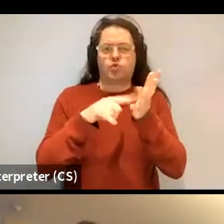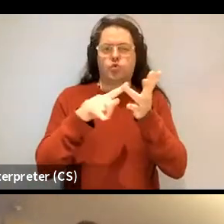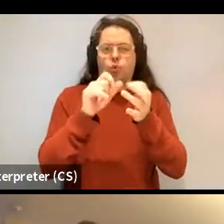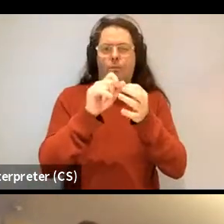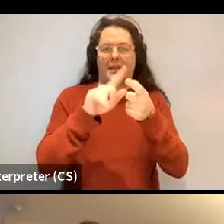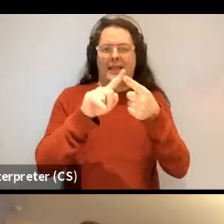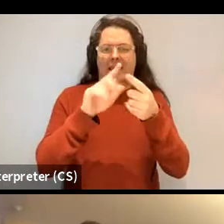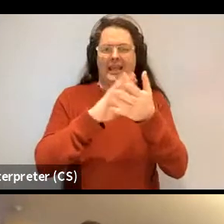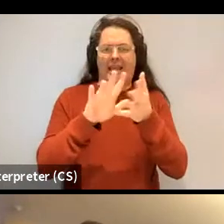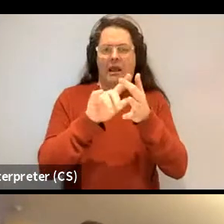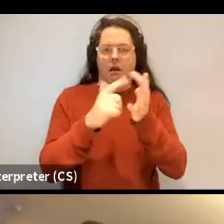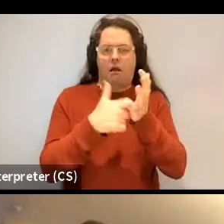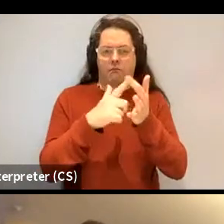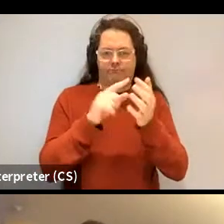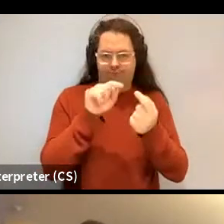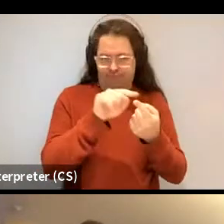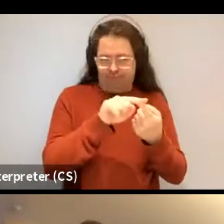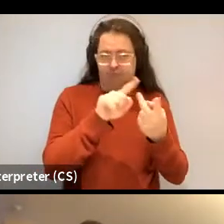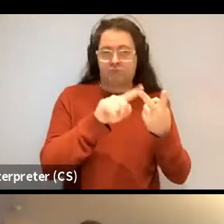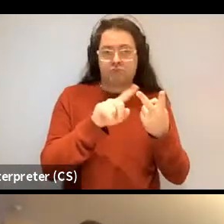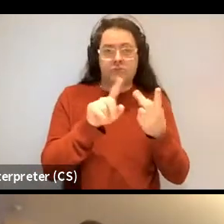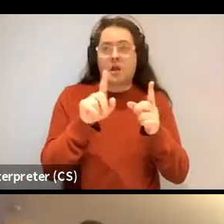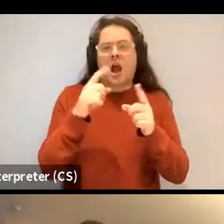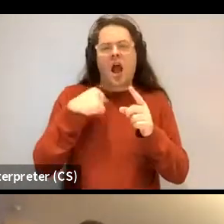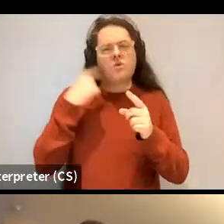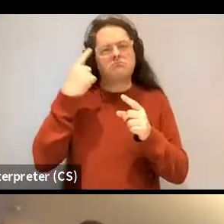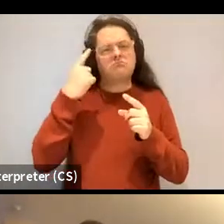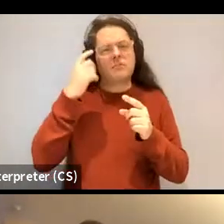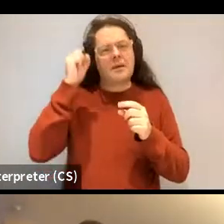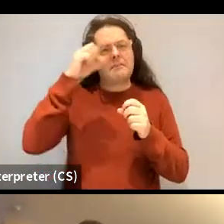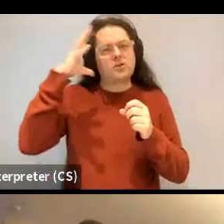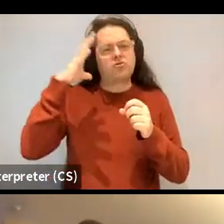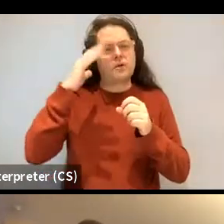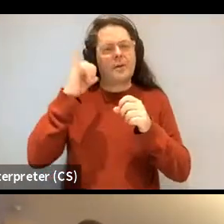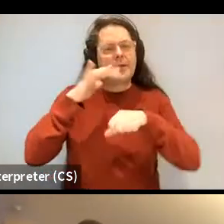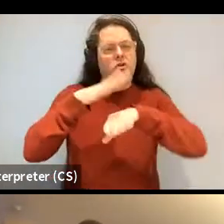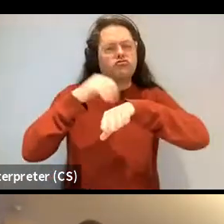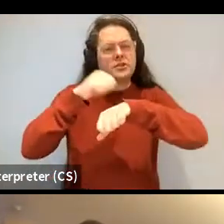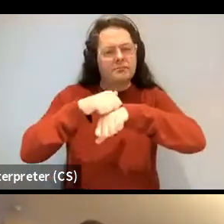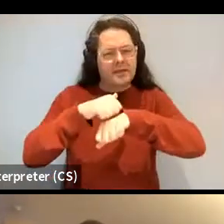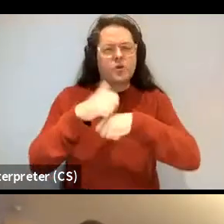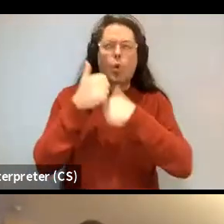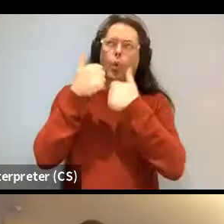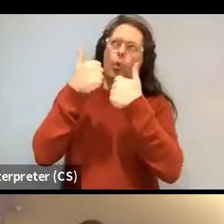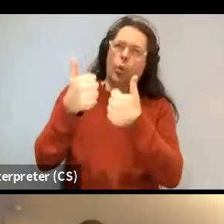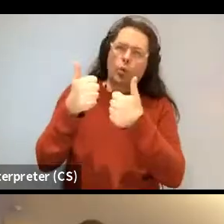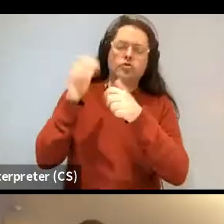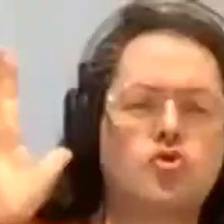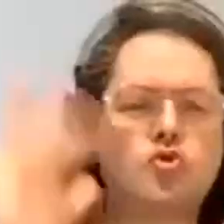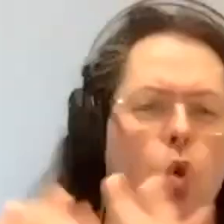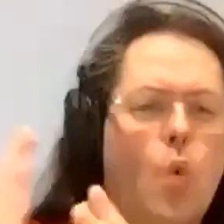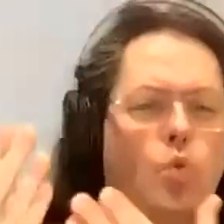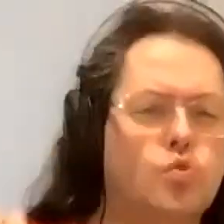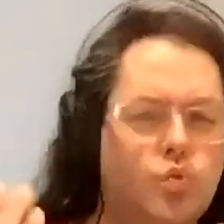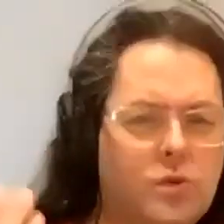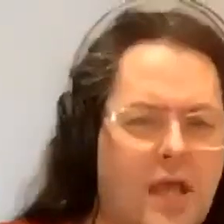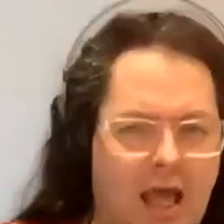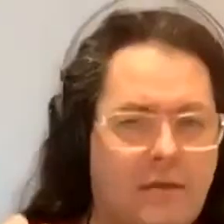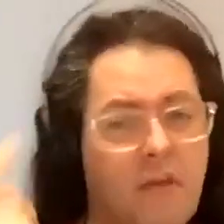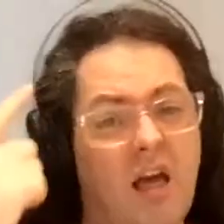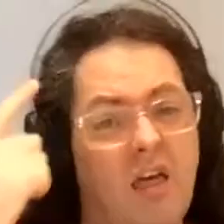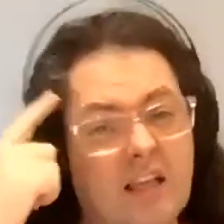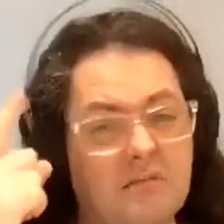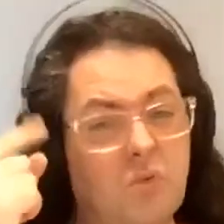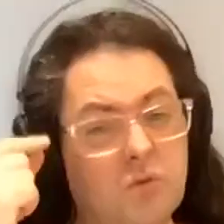so imagine it's Christmas. And I'd say, oh, wow, it's good of it to snow today. I think that's just about doable.